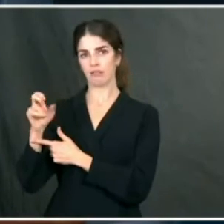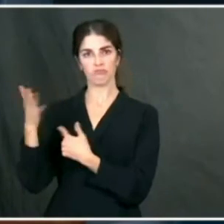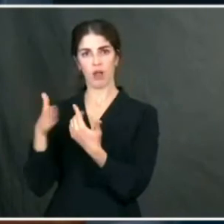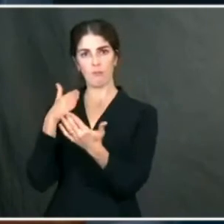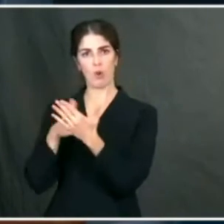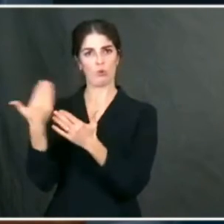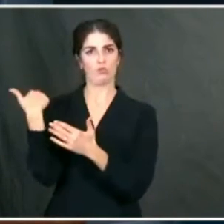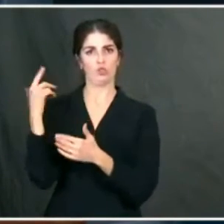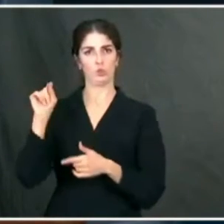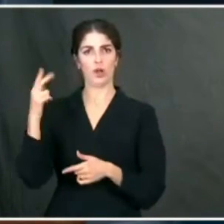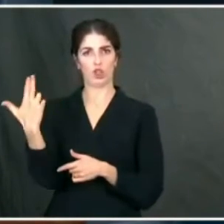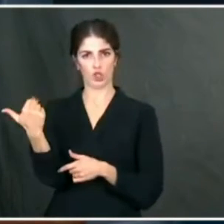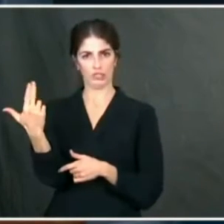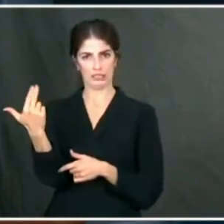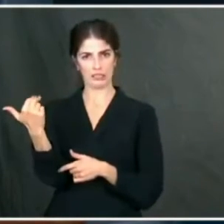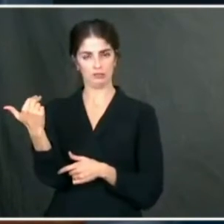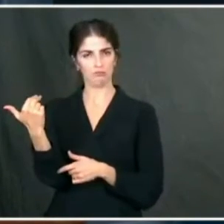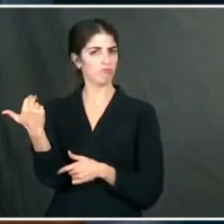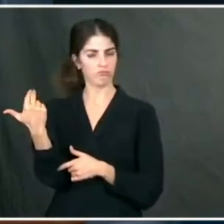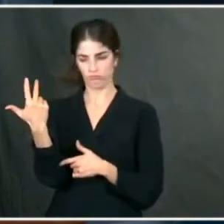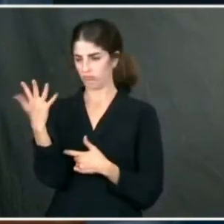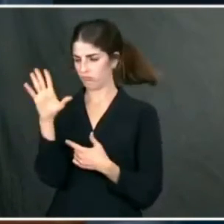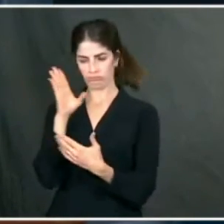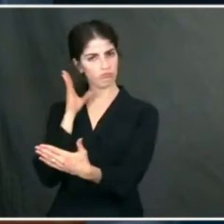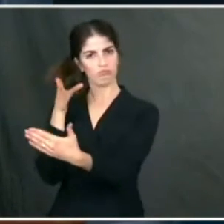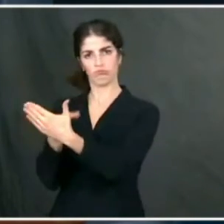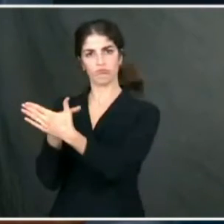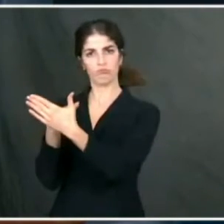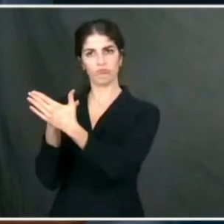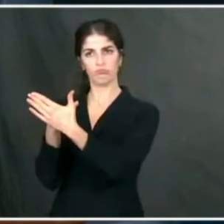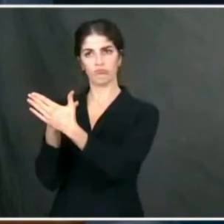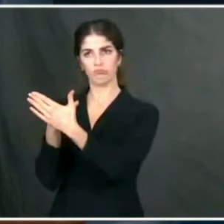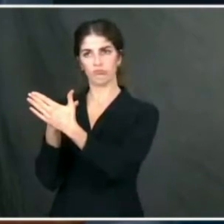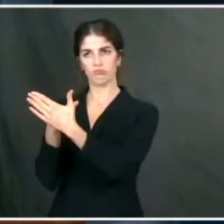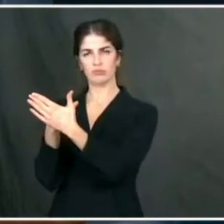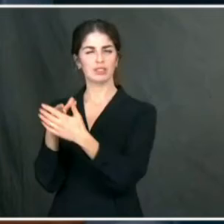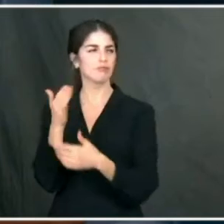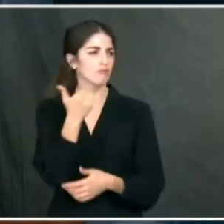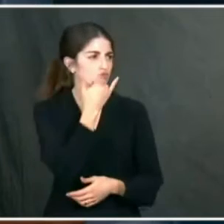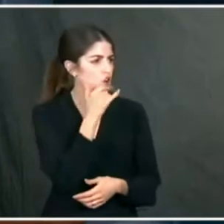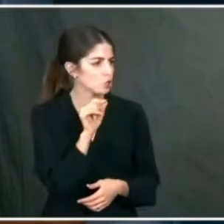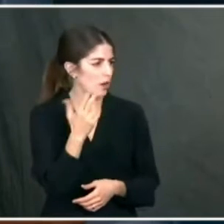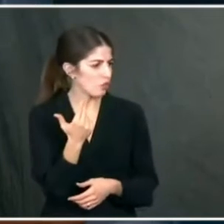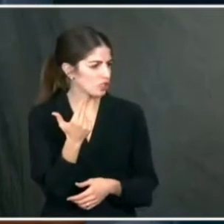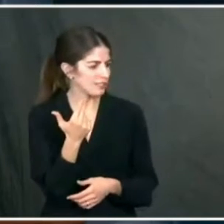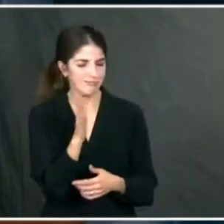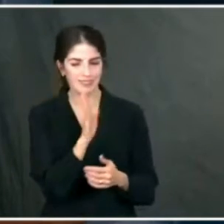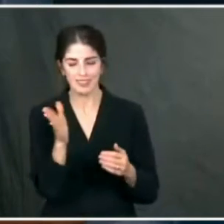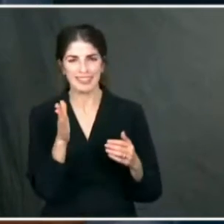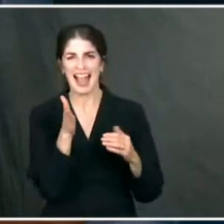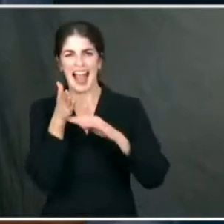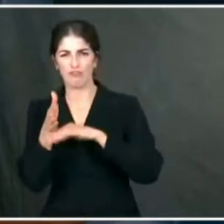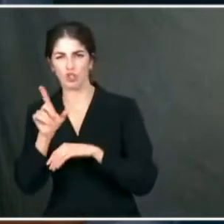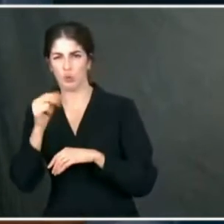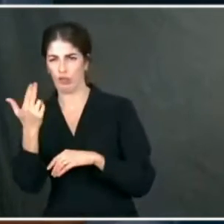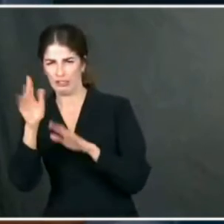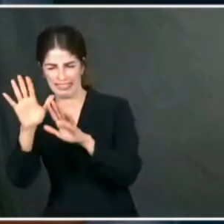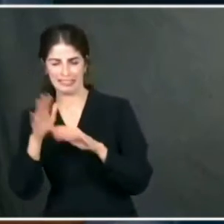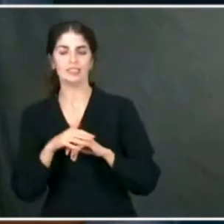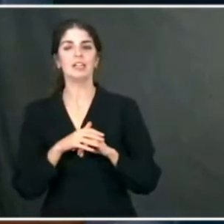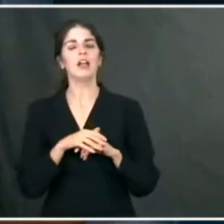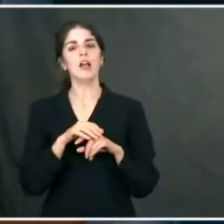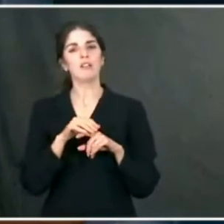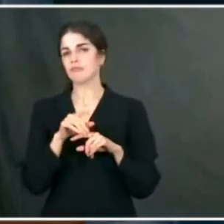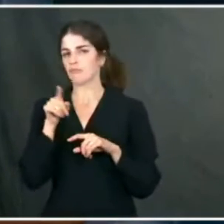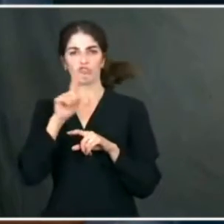there was a consideration of the permit. Sorry, I don't think it was 2013. I think it was a little bit after that. And he has been consistent